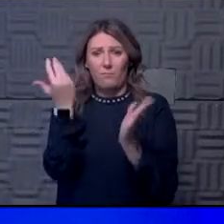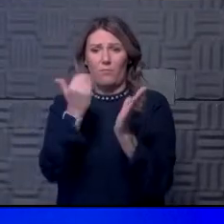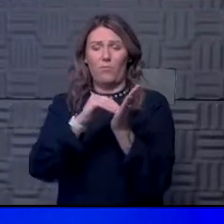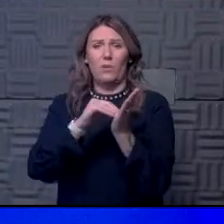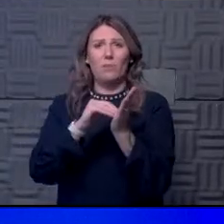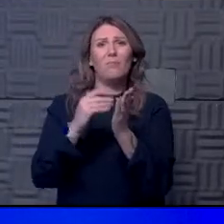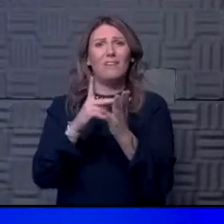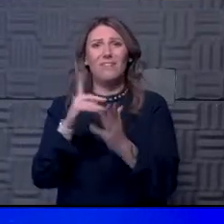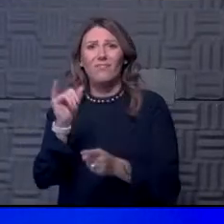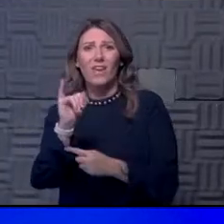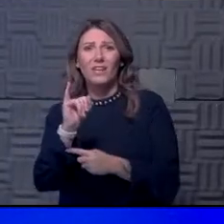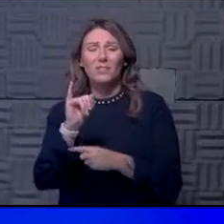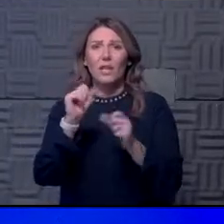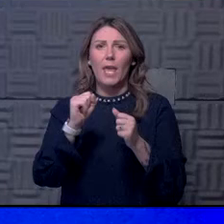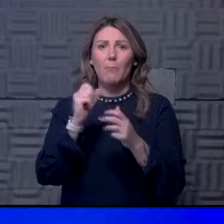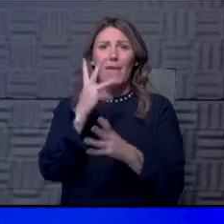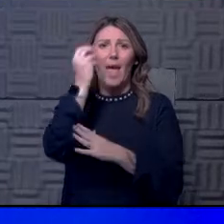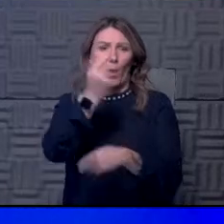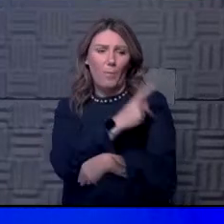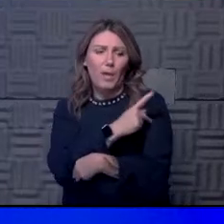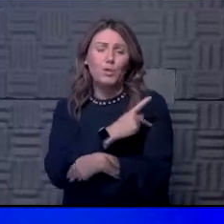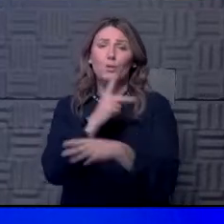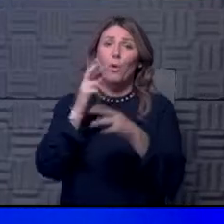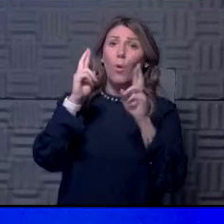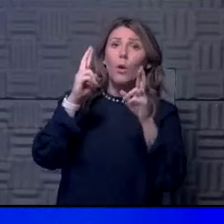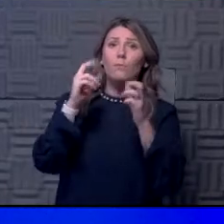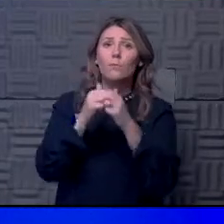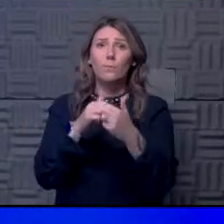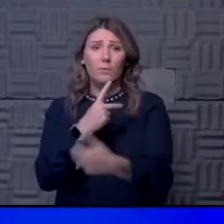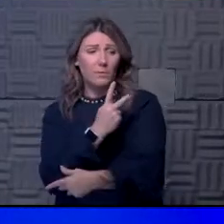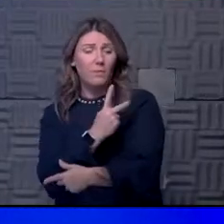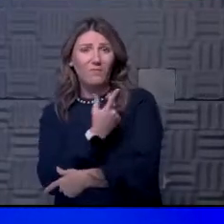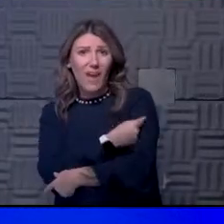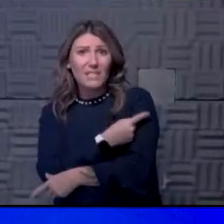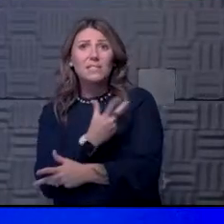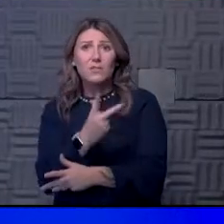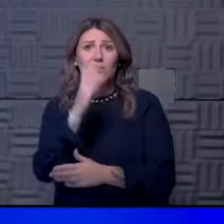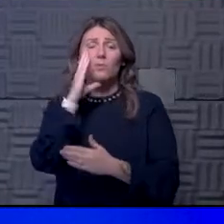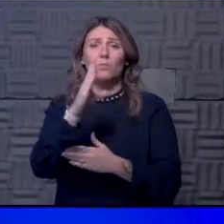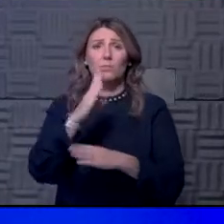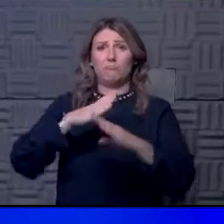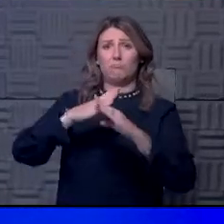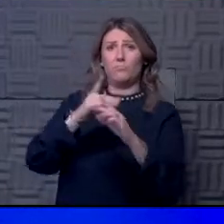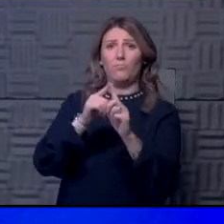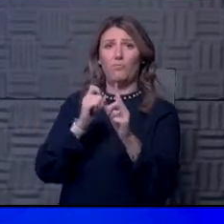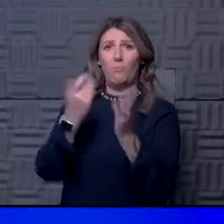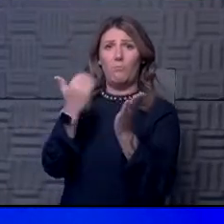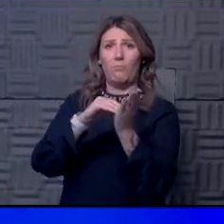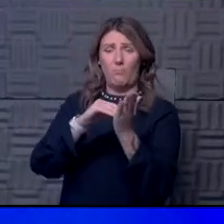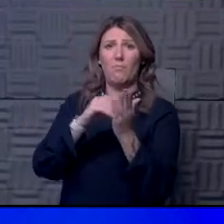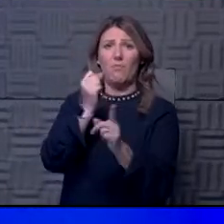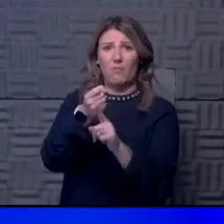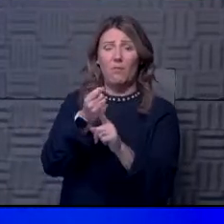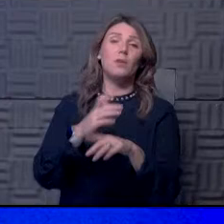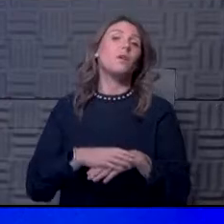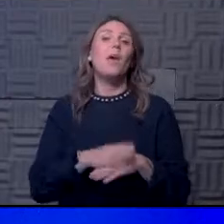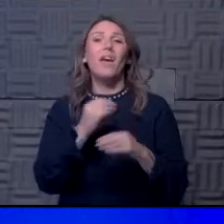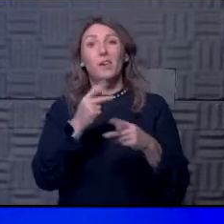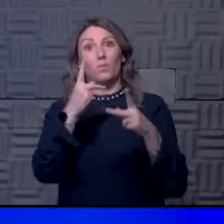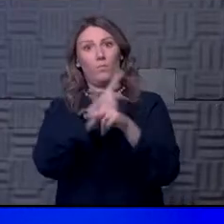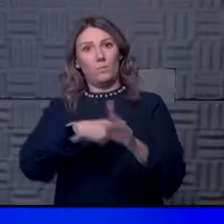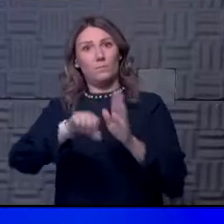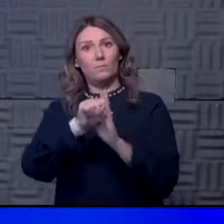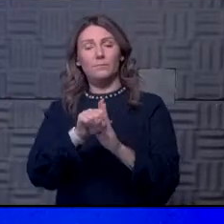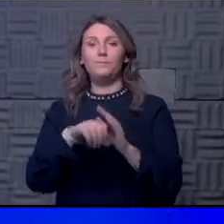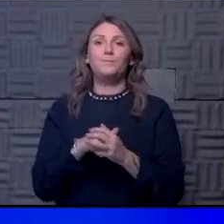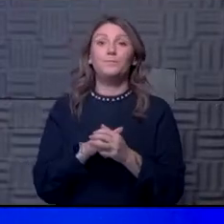to get an outpatient therapy. Hopefully, with vaccination, that will protect against repeat infection and worse symptoms. The other thing to remember